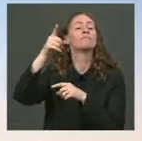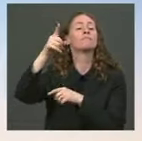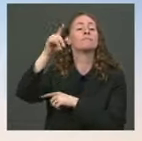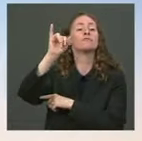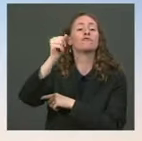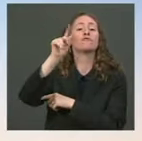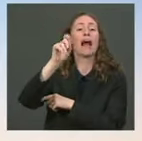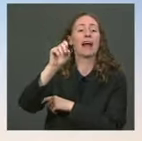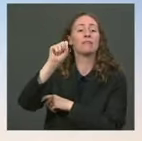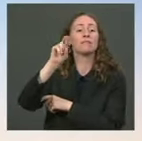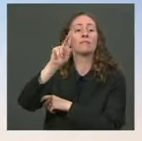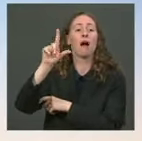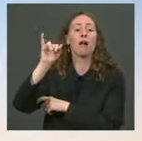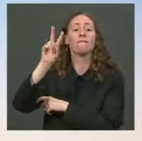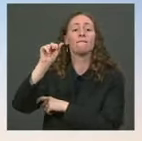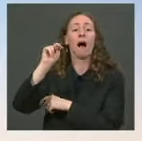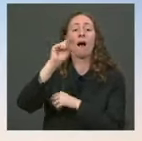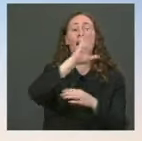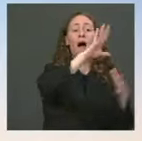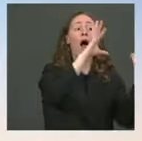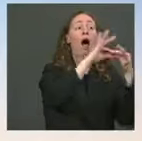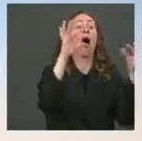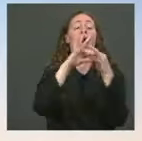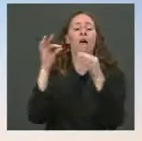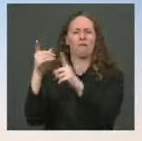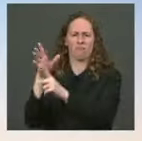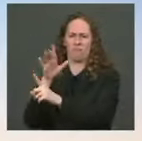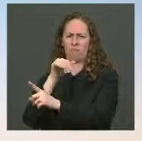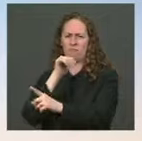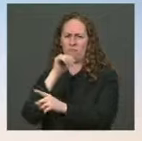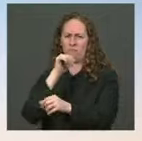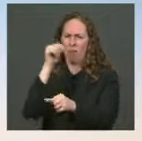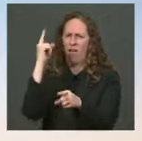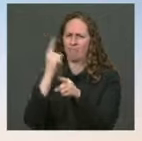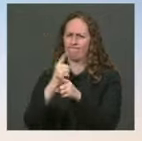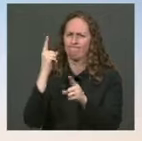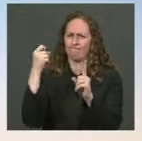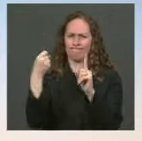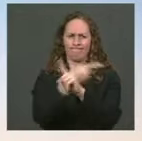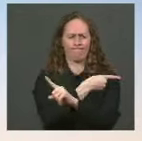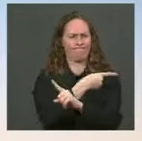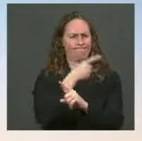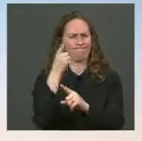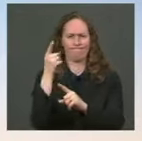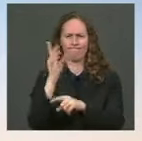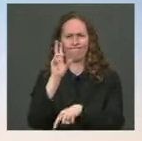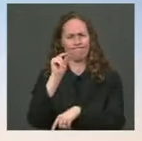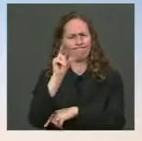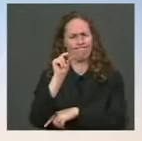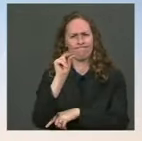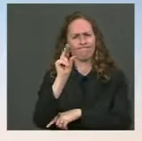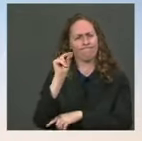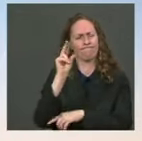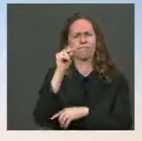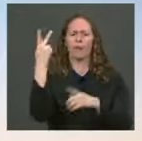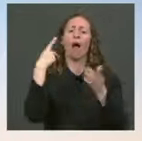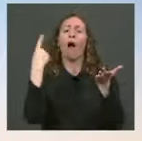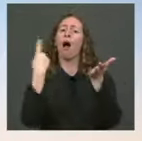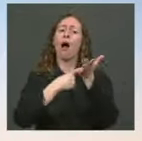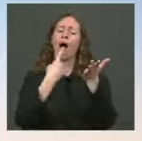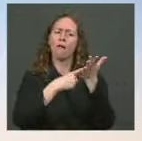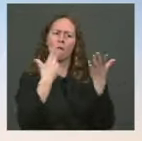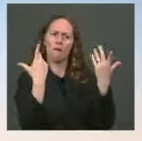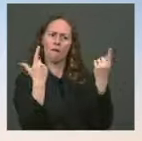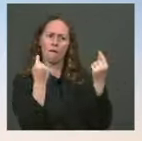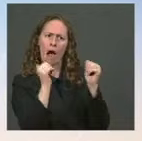not an accurate portrayal of the call. As we said at the time, they had a discussion about how to continue the ongoing